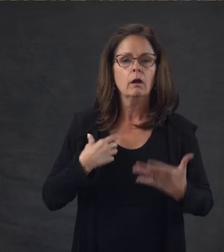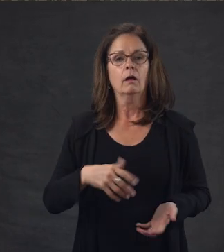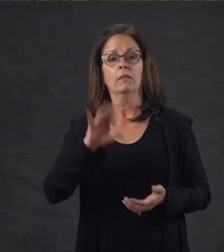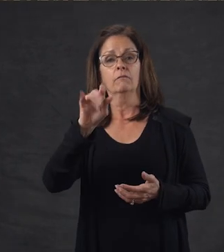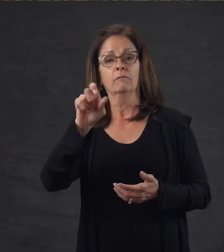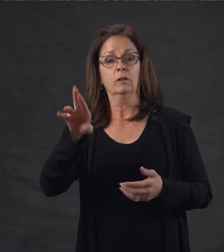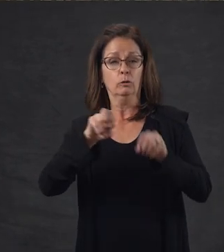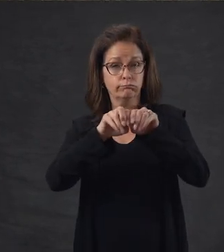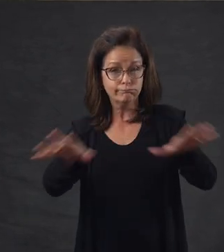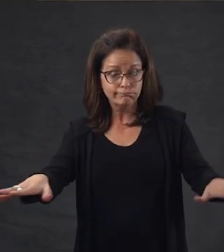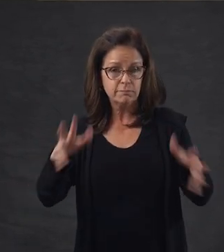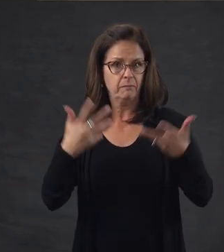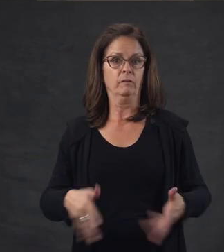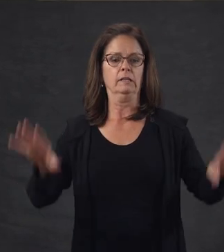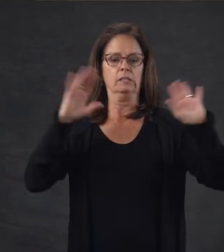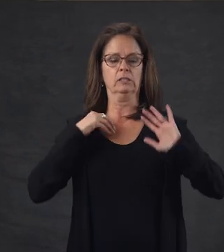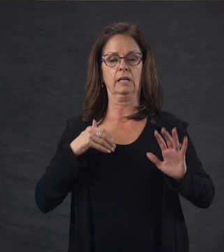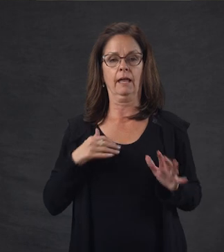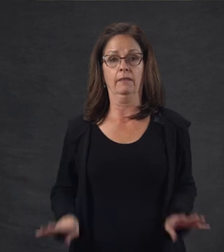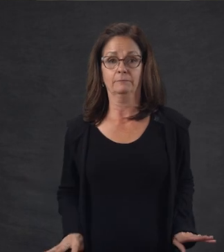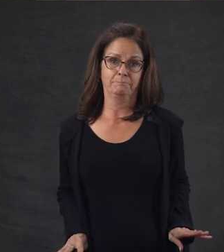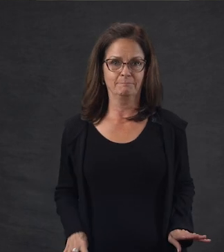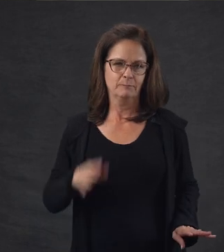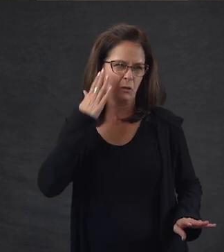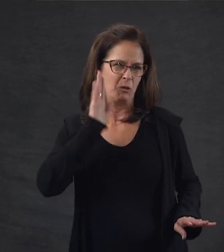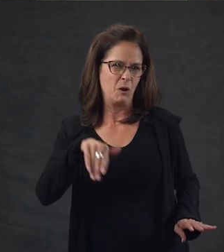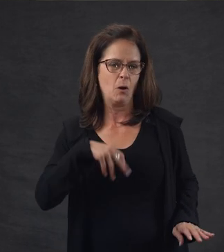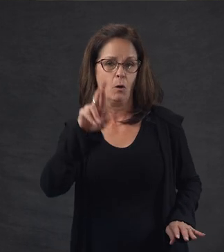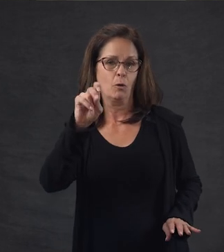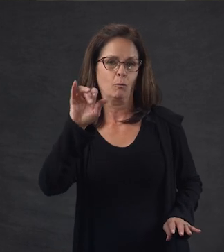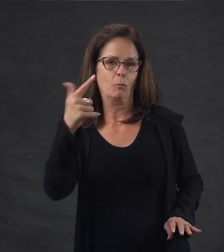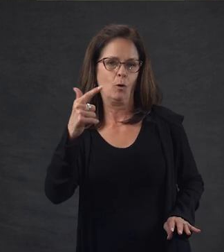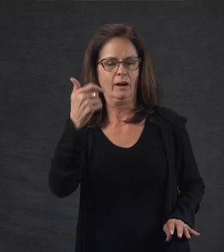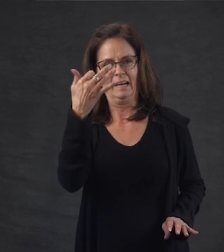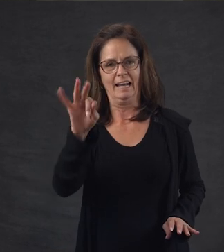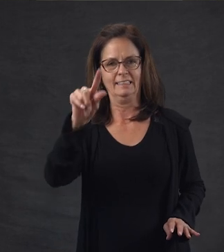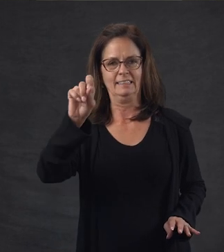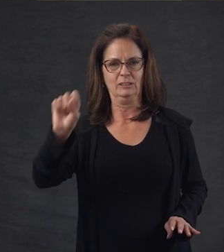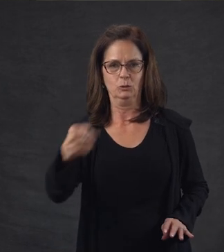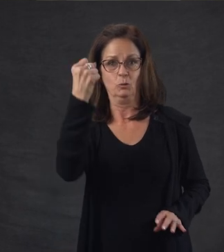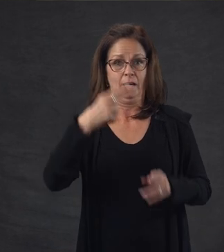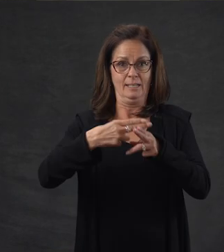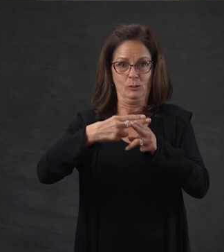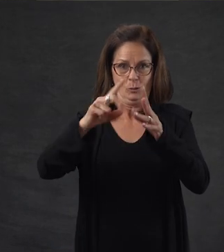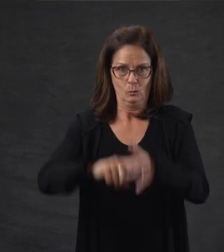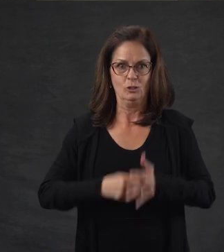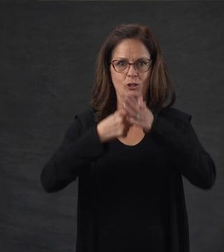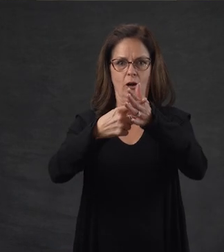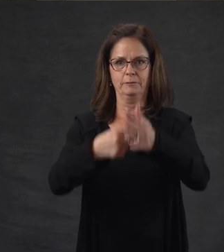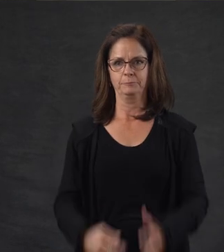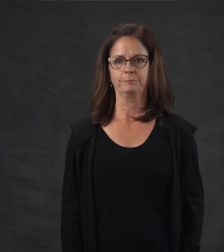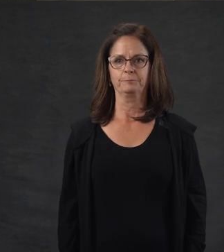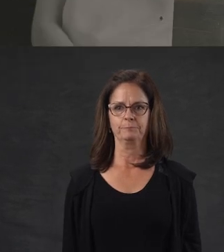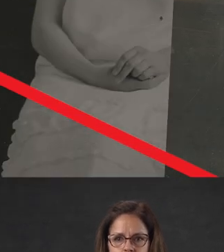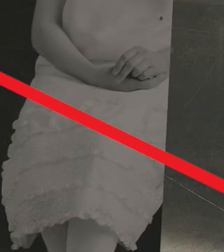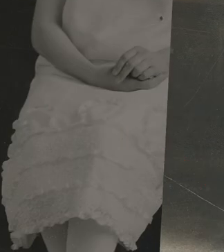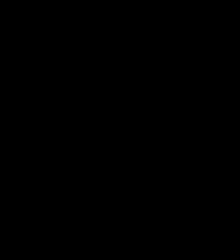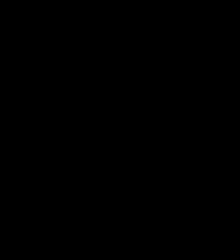pandemic had passed. And the roaring 1920s were about to kick off. He left country